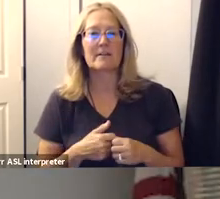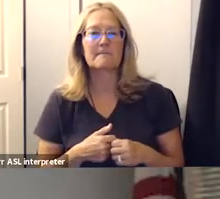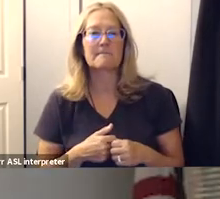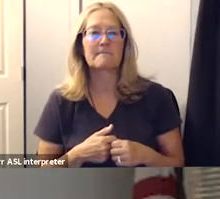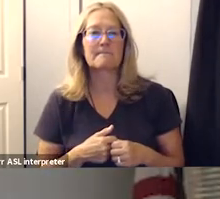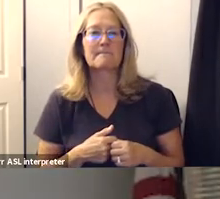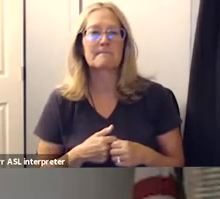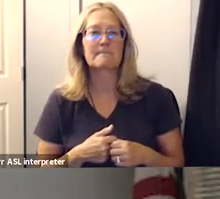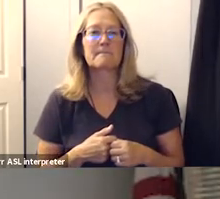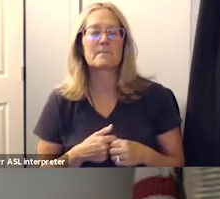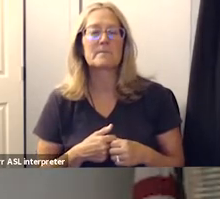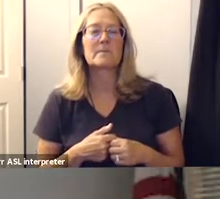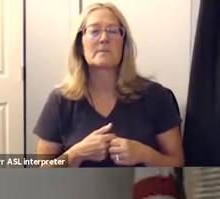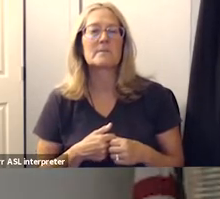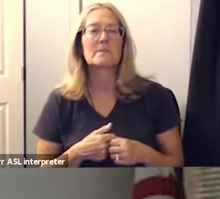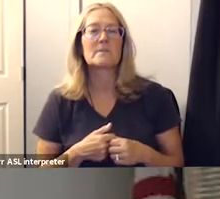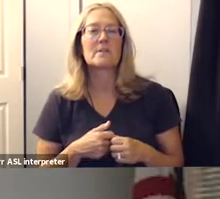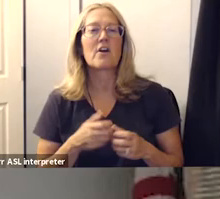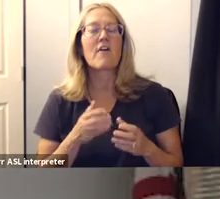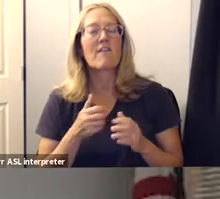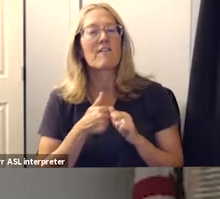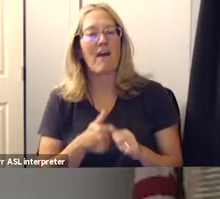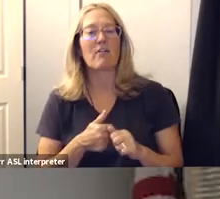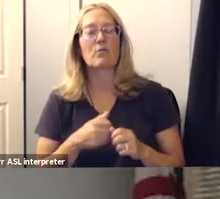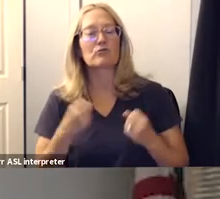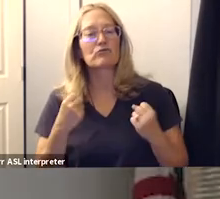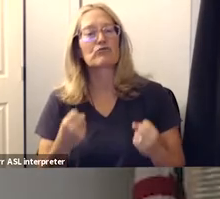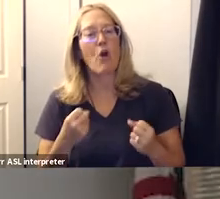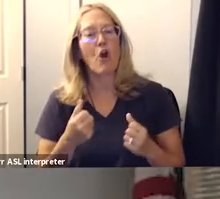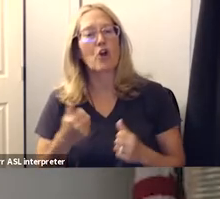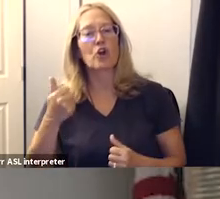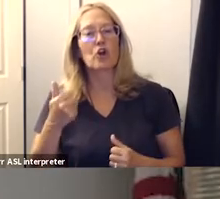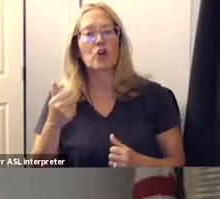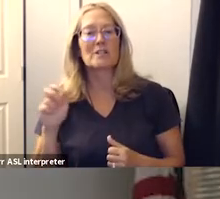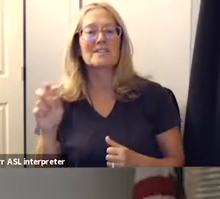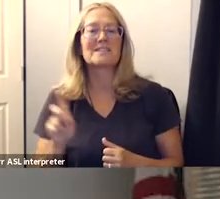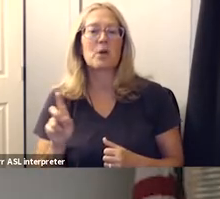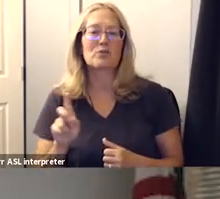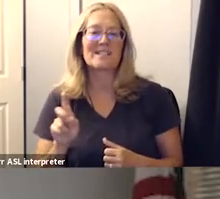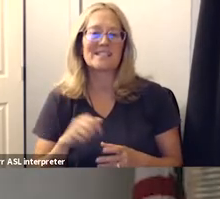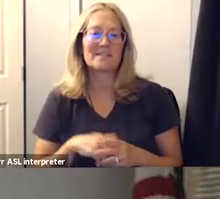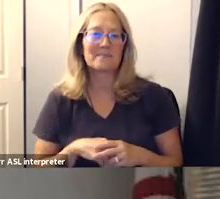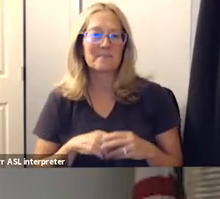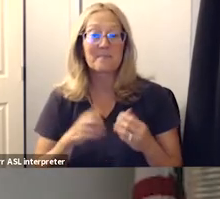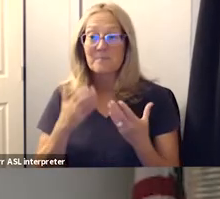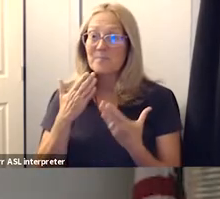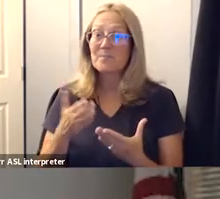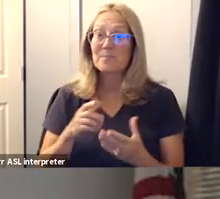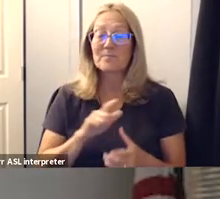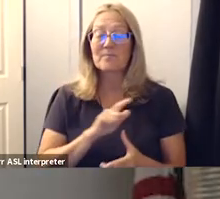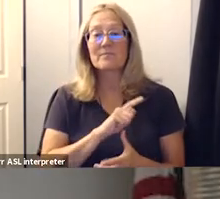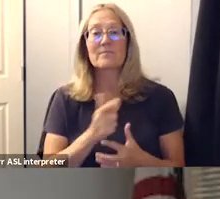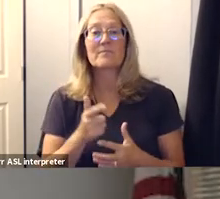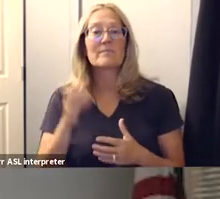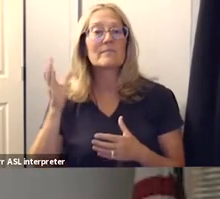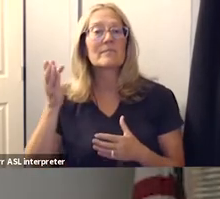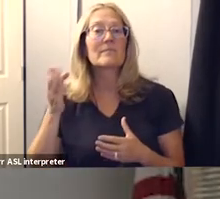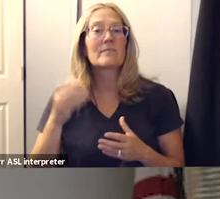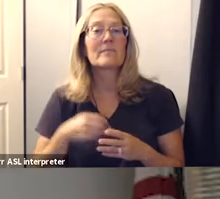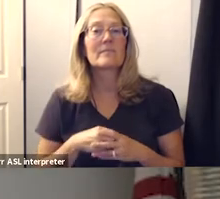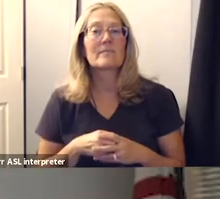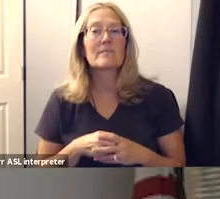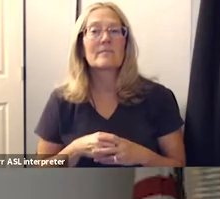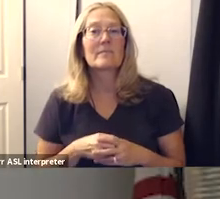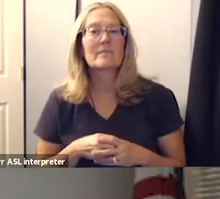stronger democracy thank you thank you our next speaker is rosanna